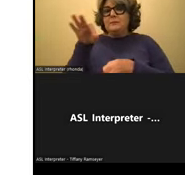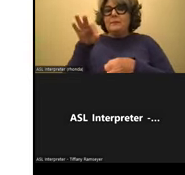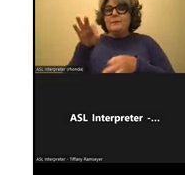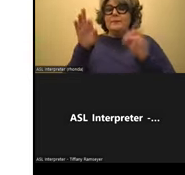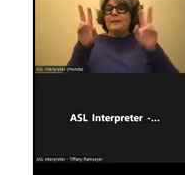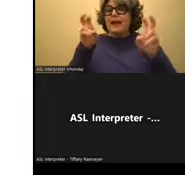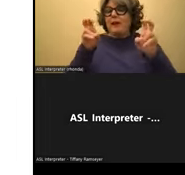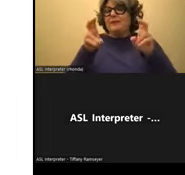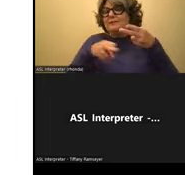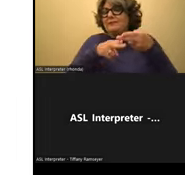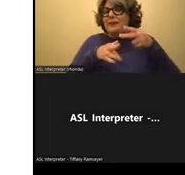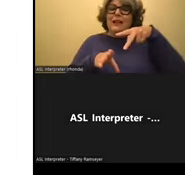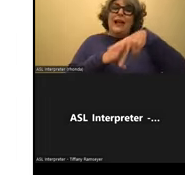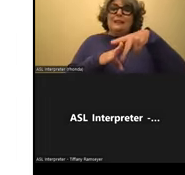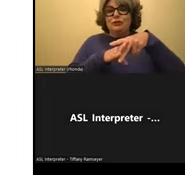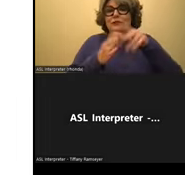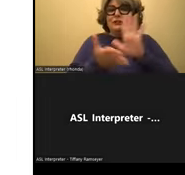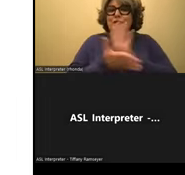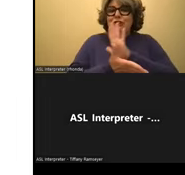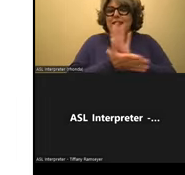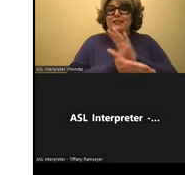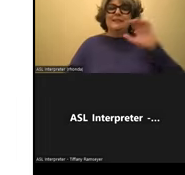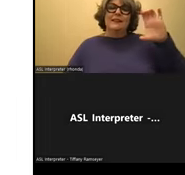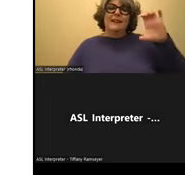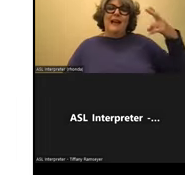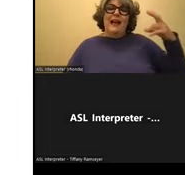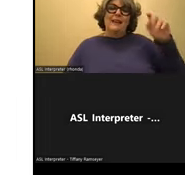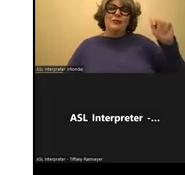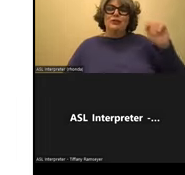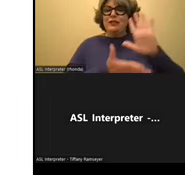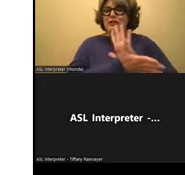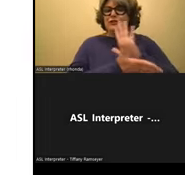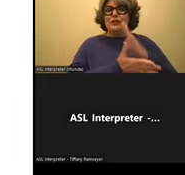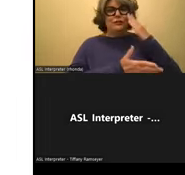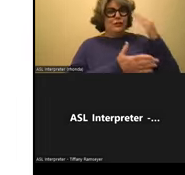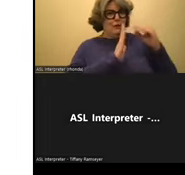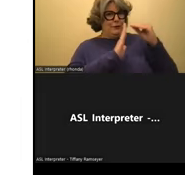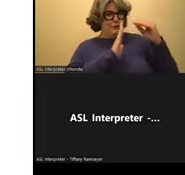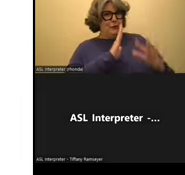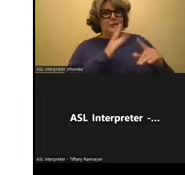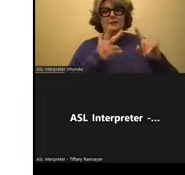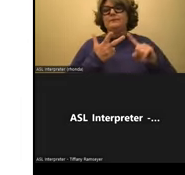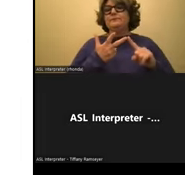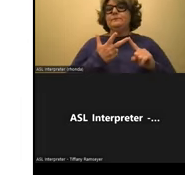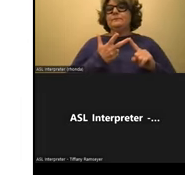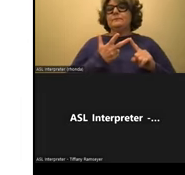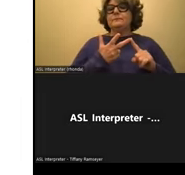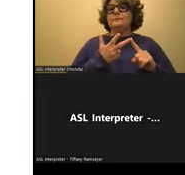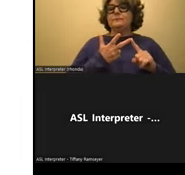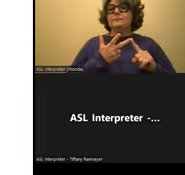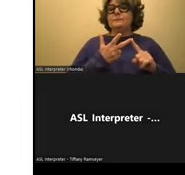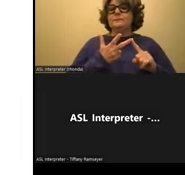cheat sheet. So it would be Jackie's cheat sheet, right, to get to know Jackie. And then the other thing I want to talk about is